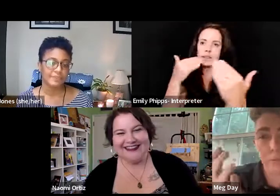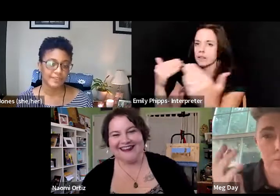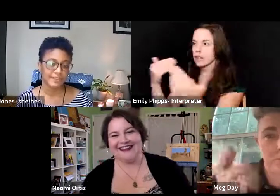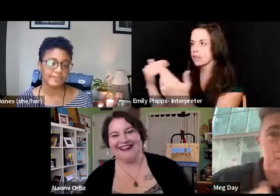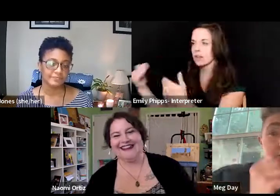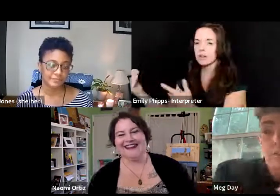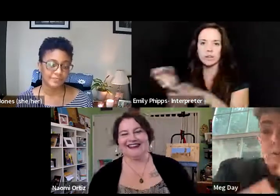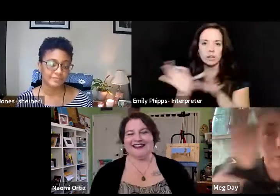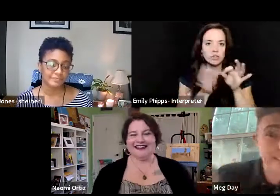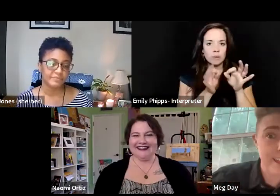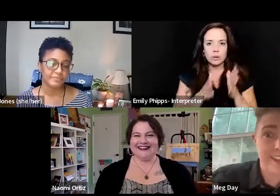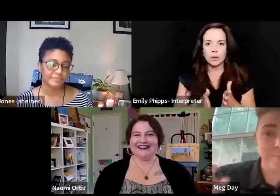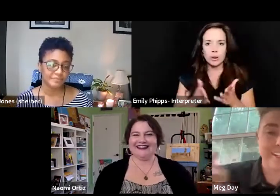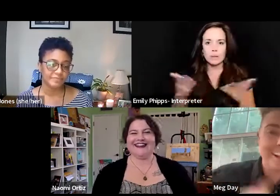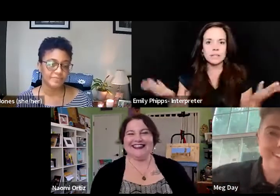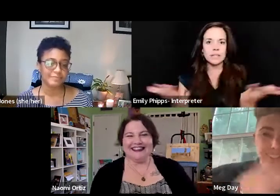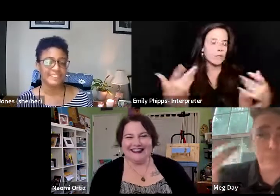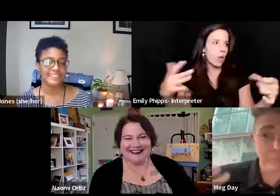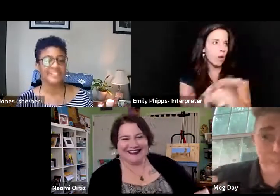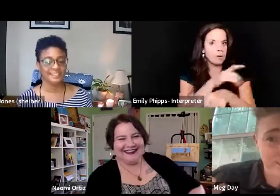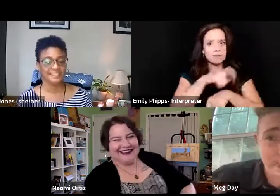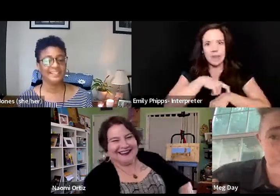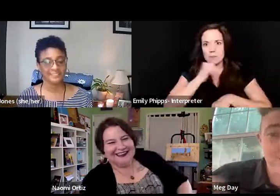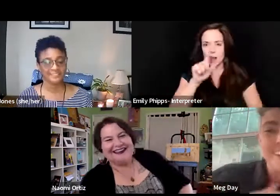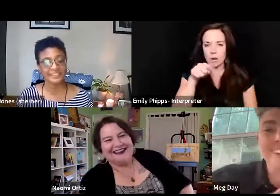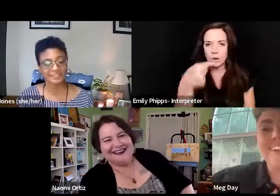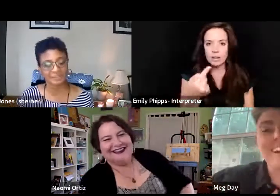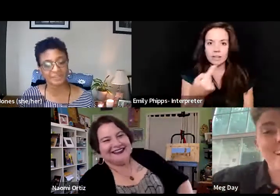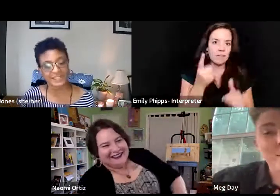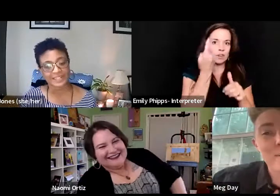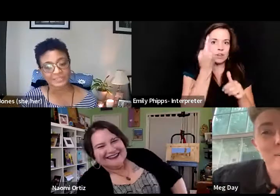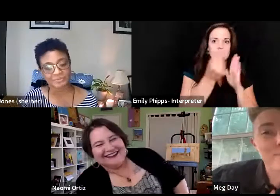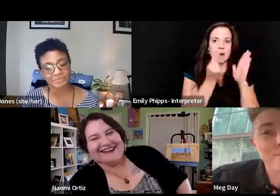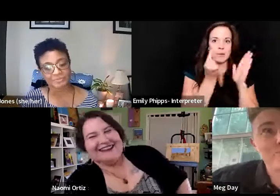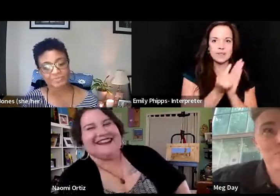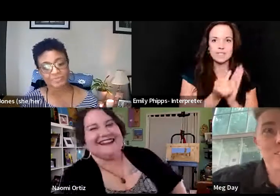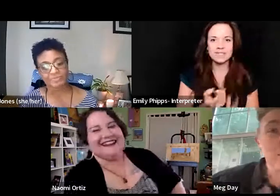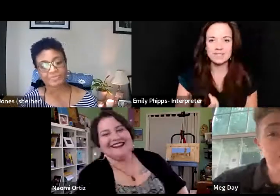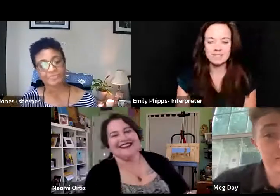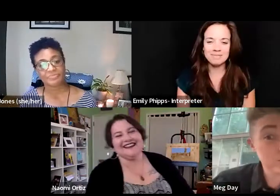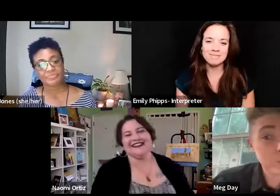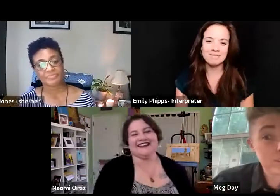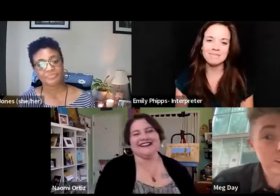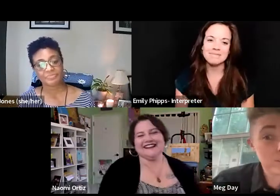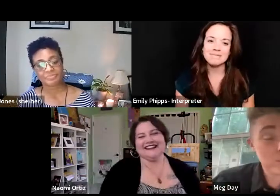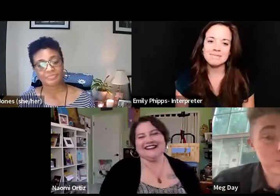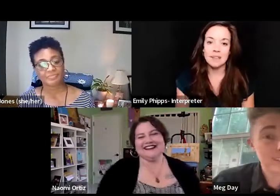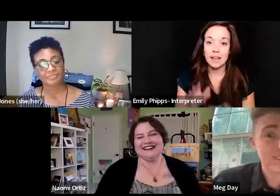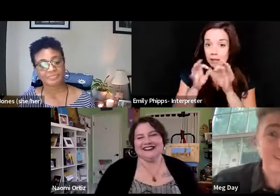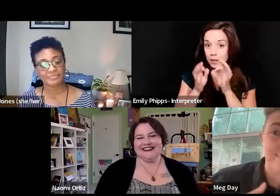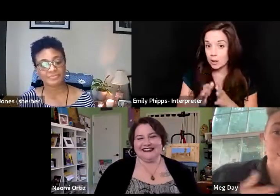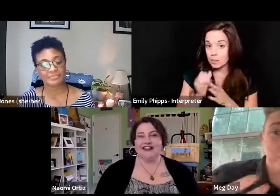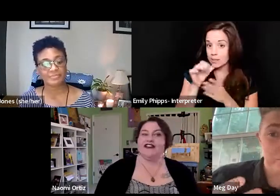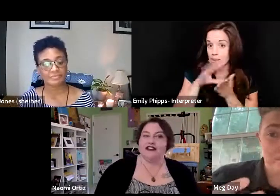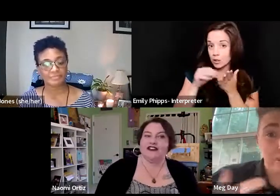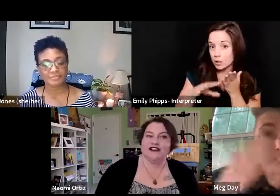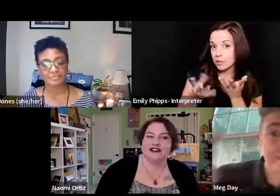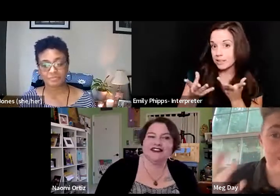Thank you. Thank you. That like the interpreter was booked for the whole time and not just the first hour. Um, and the interpreter is not a student